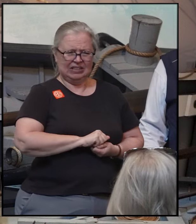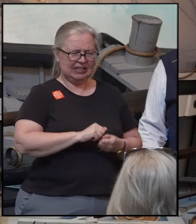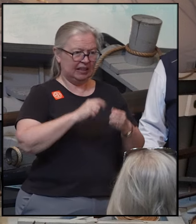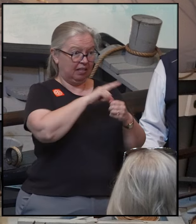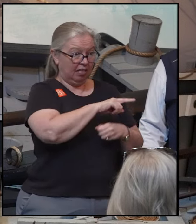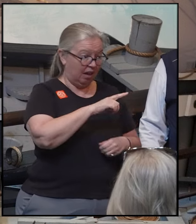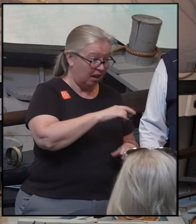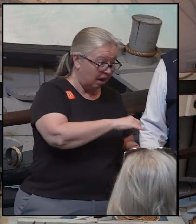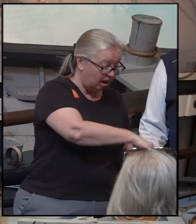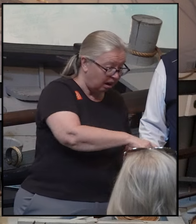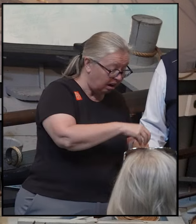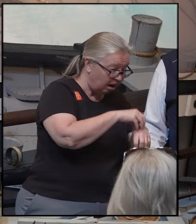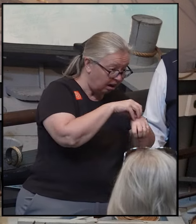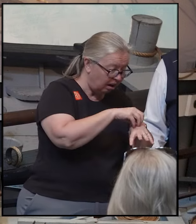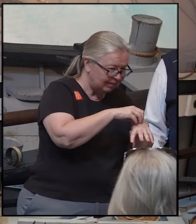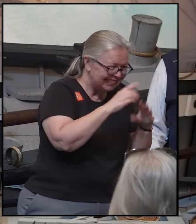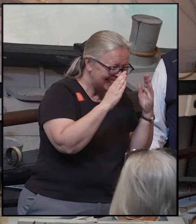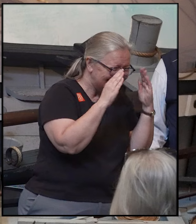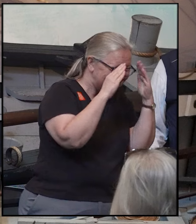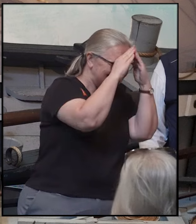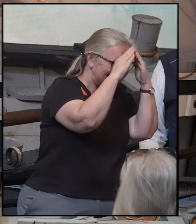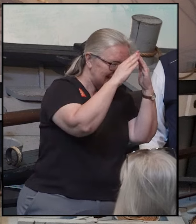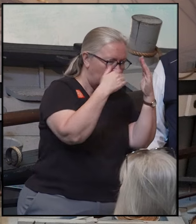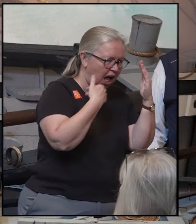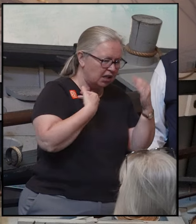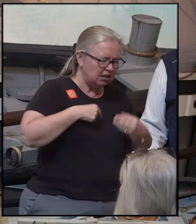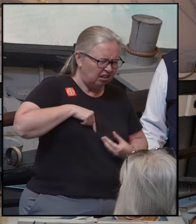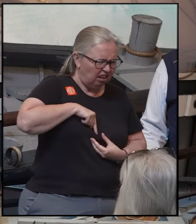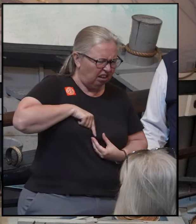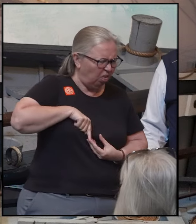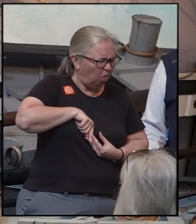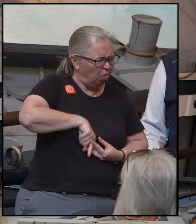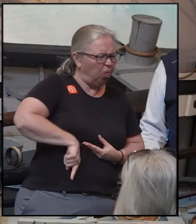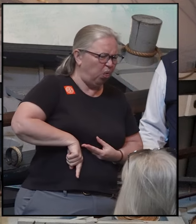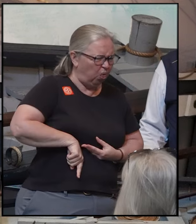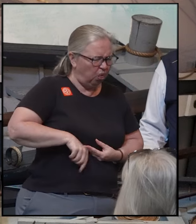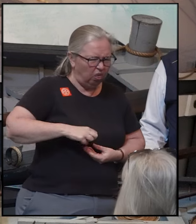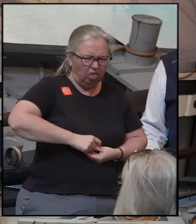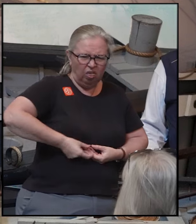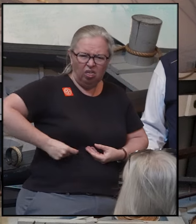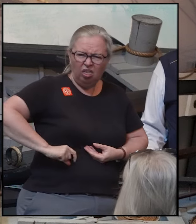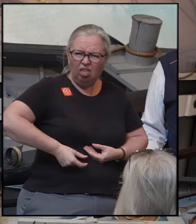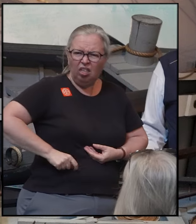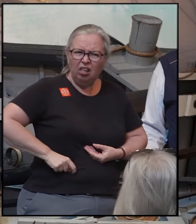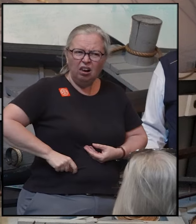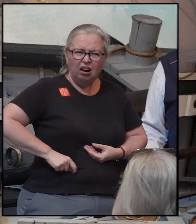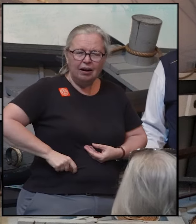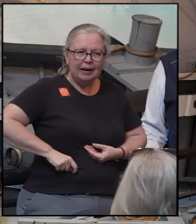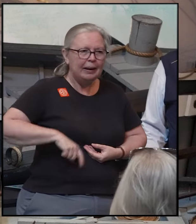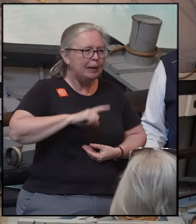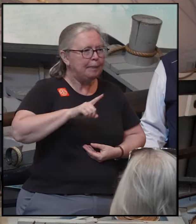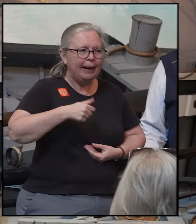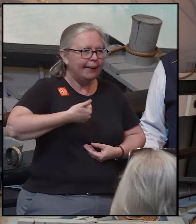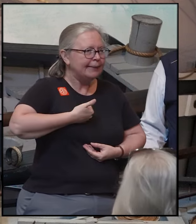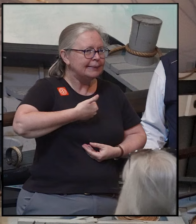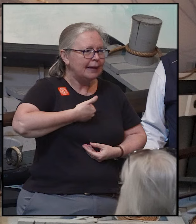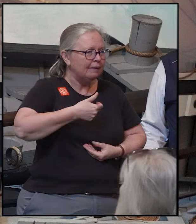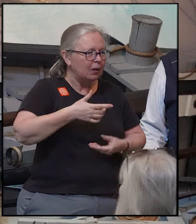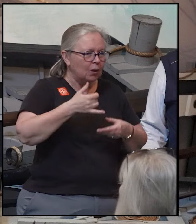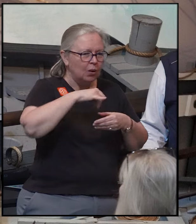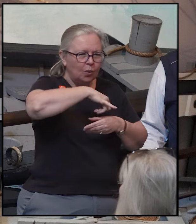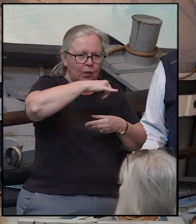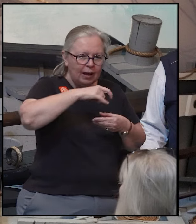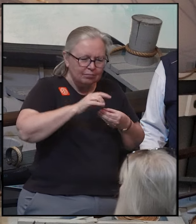penetrate his intestine. Our whale actually has the capability to put a covering around